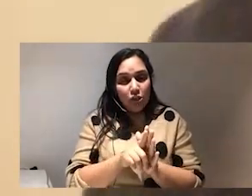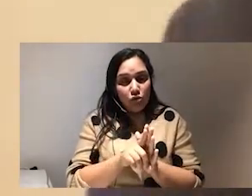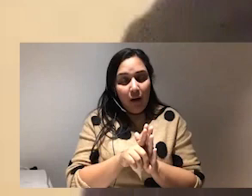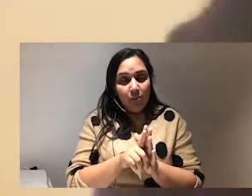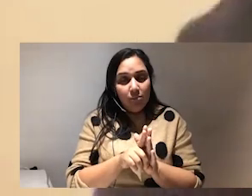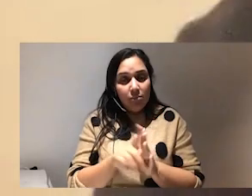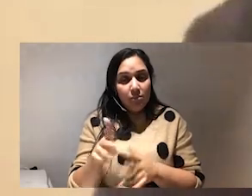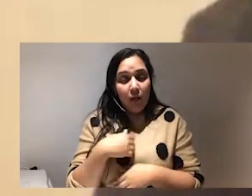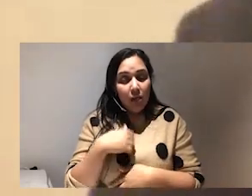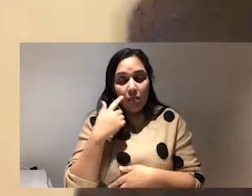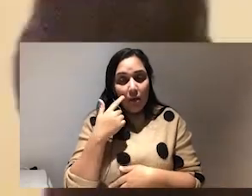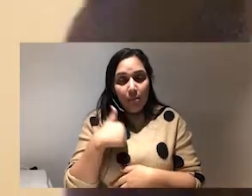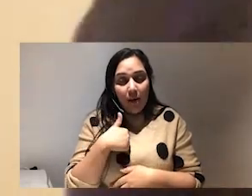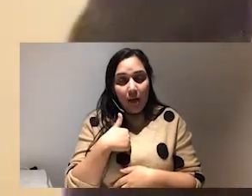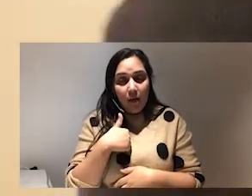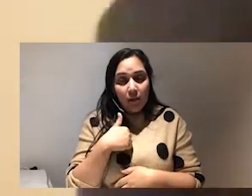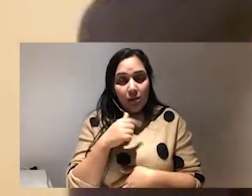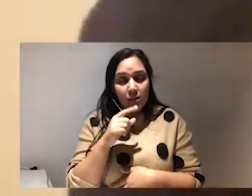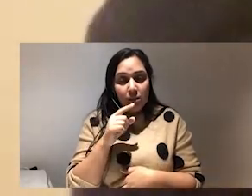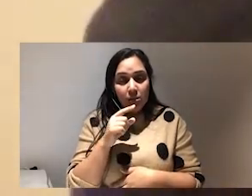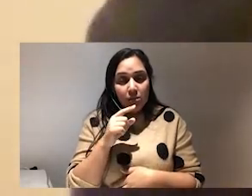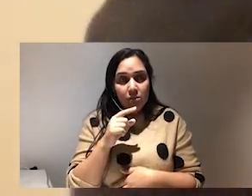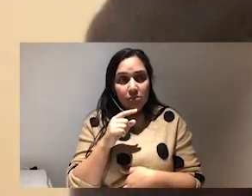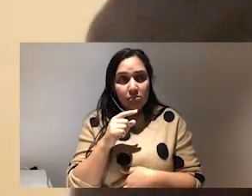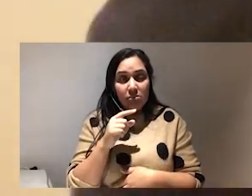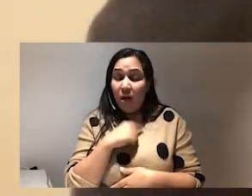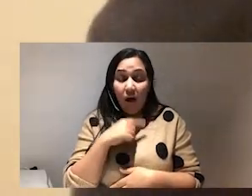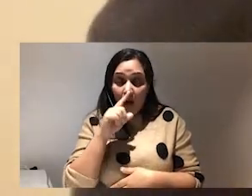i think my twitter my my i think i can't